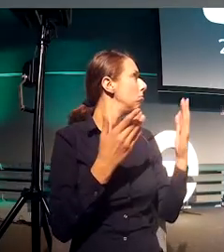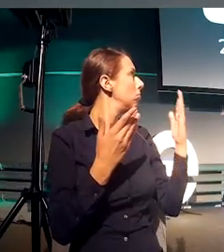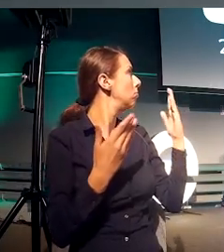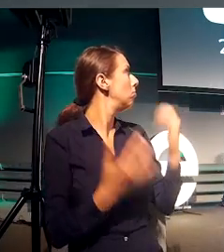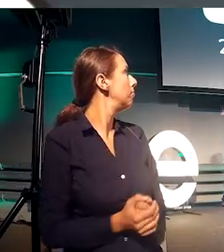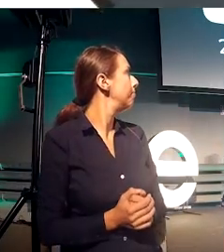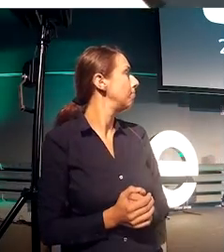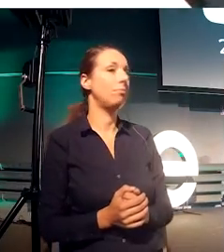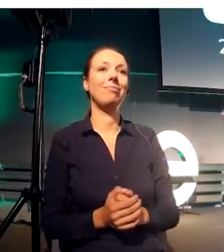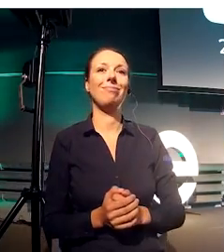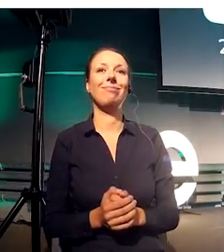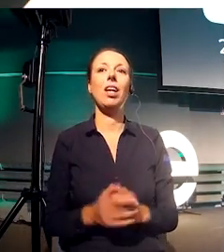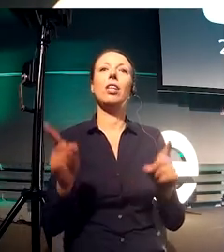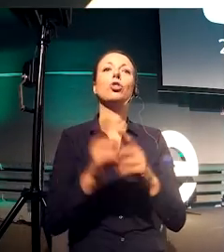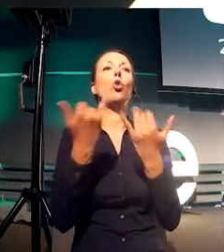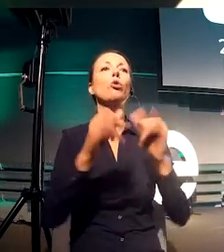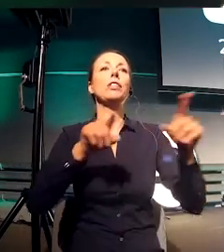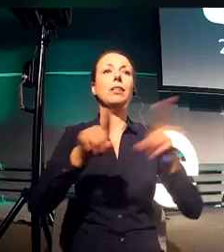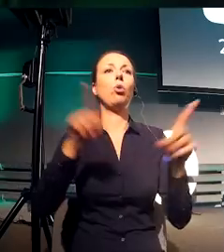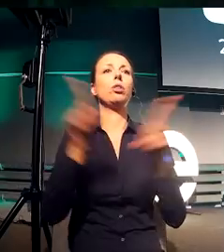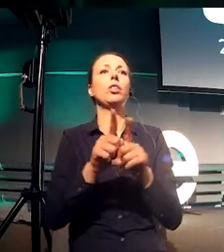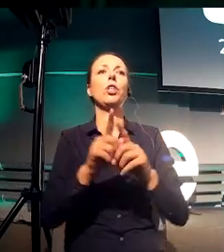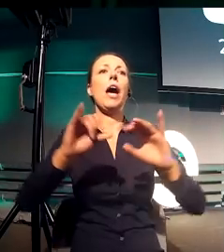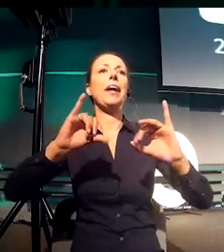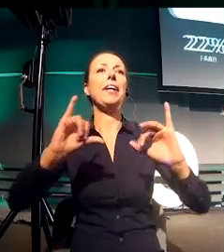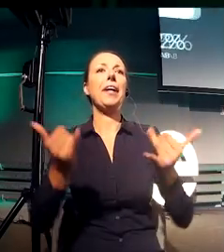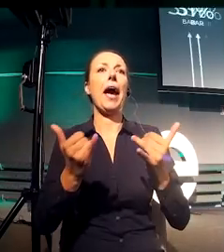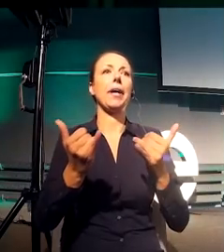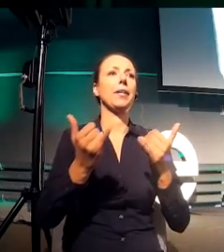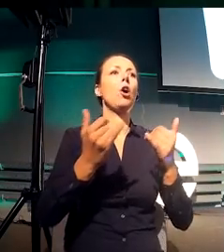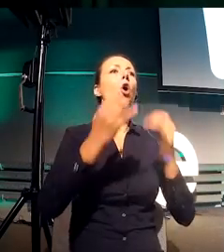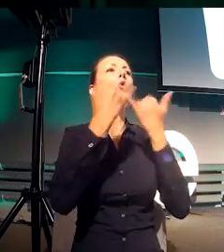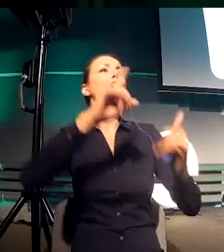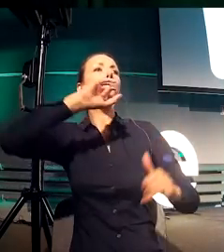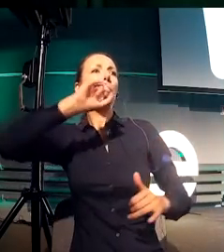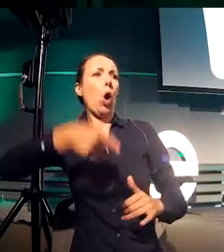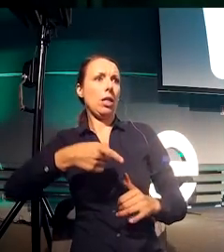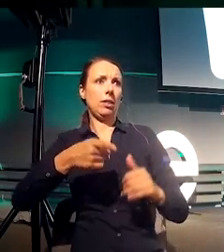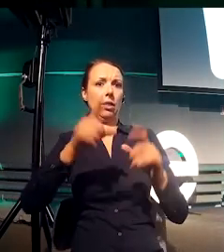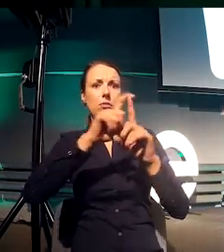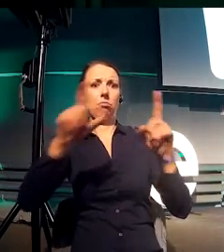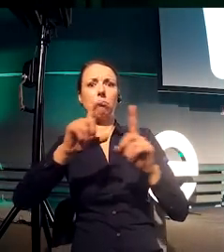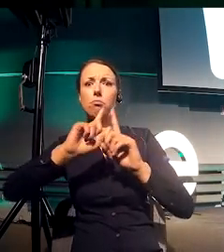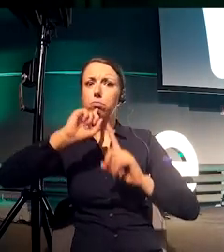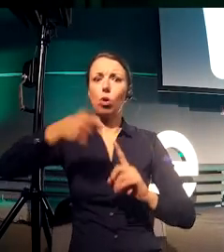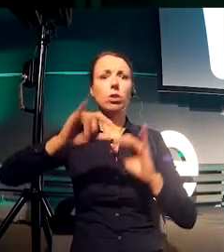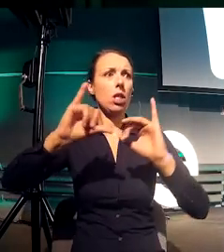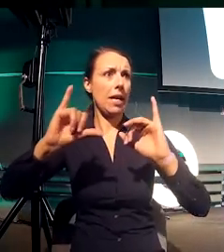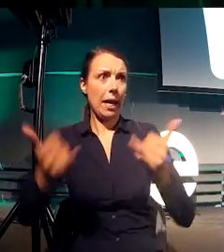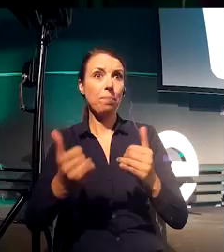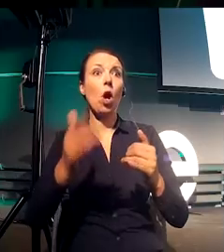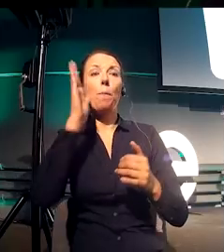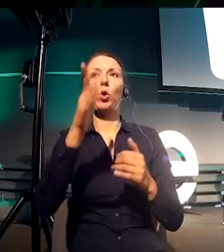action is about to do. So, 31% versus 22% did that. And then another thing we tested, it was